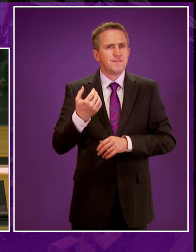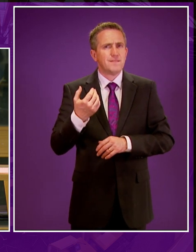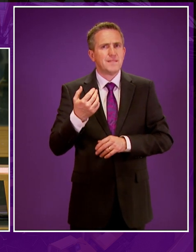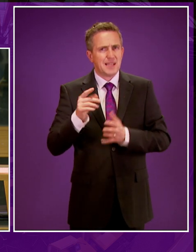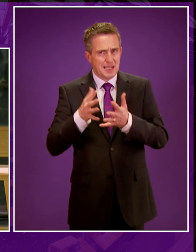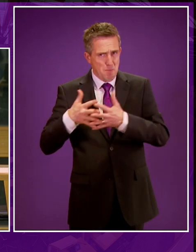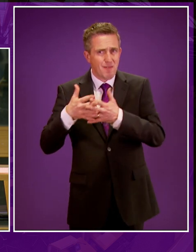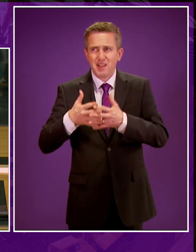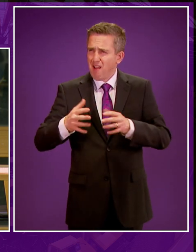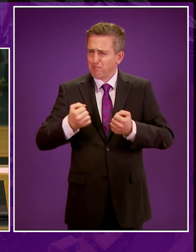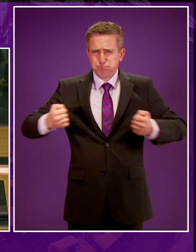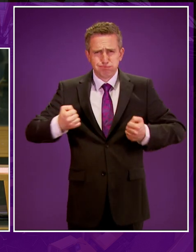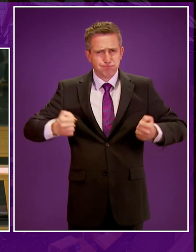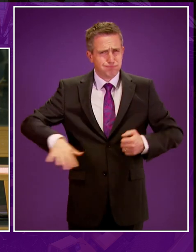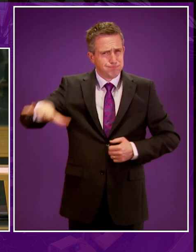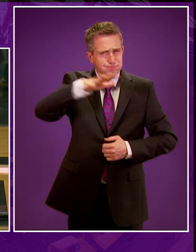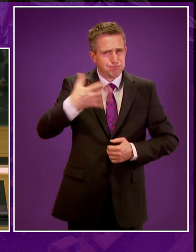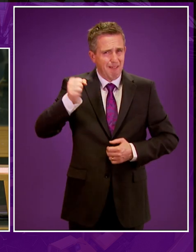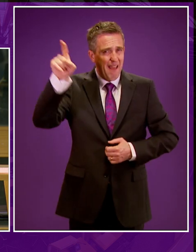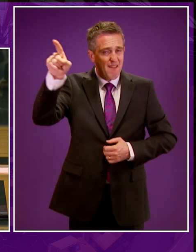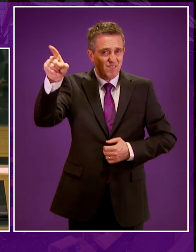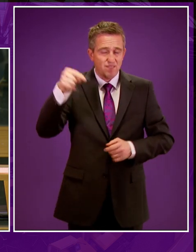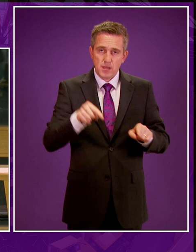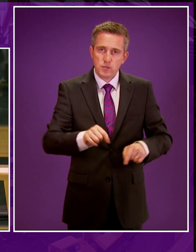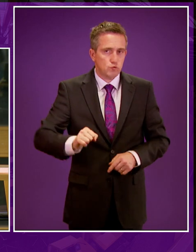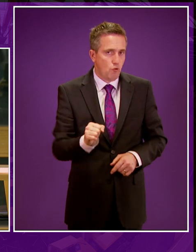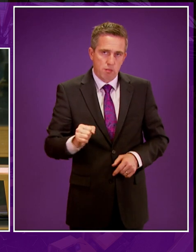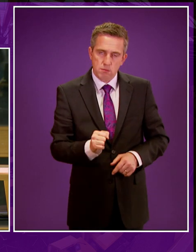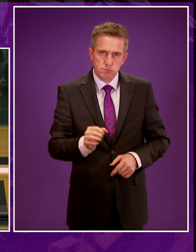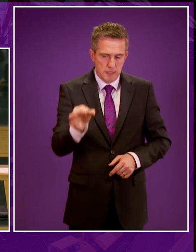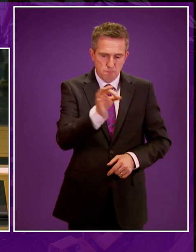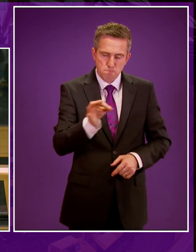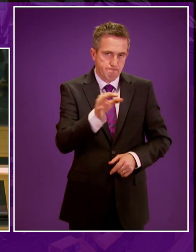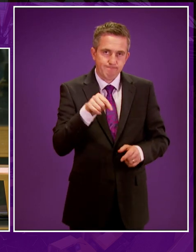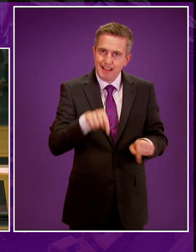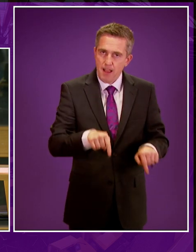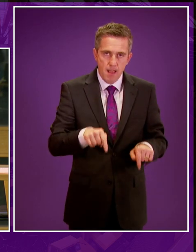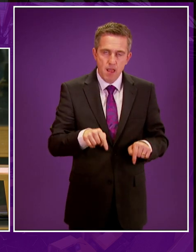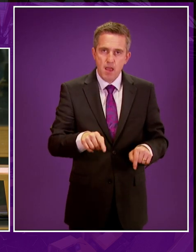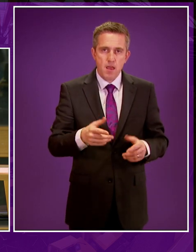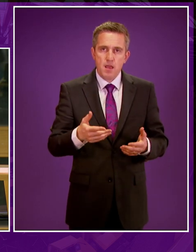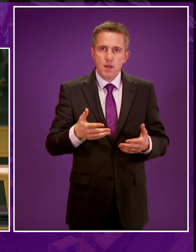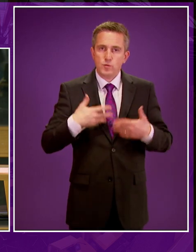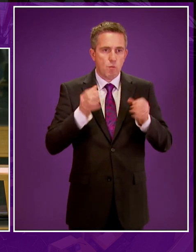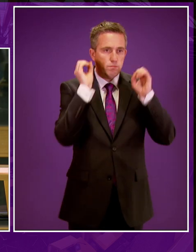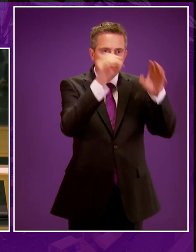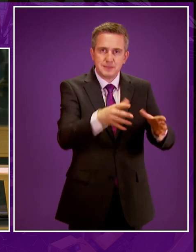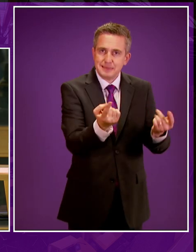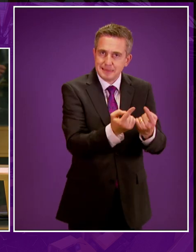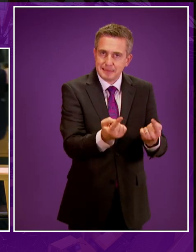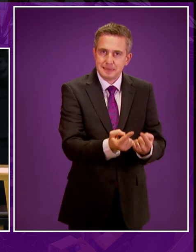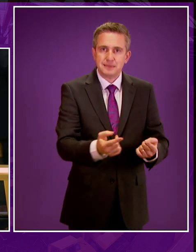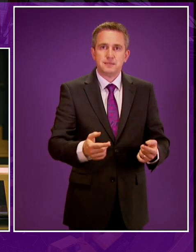regions of the US, for example, Scotland does not have the endless quantities of land to spare. And even if it did, wells fail,